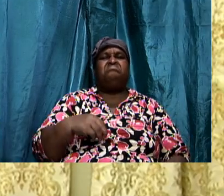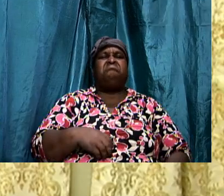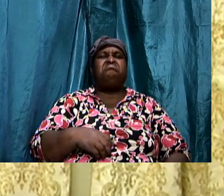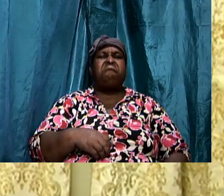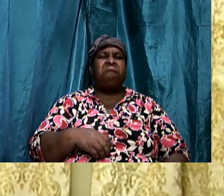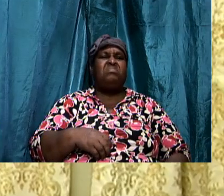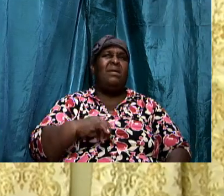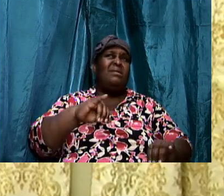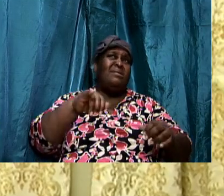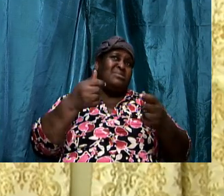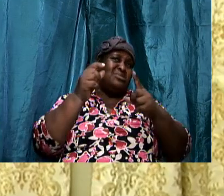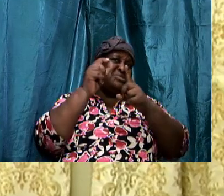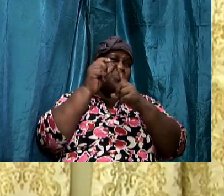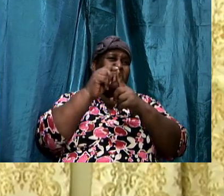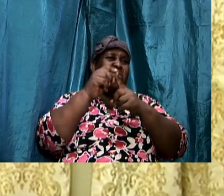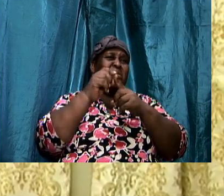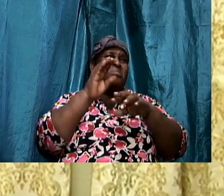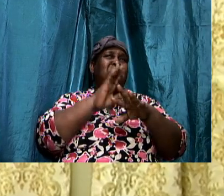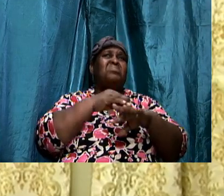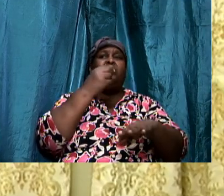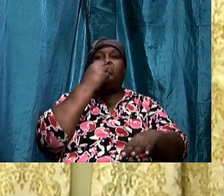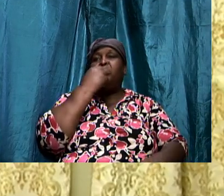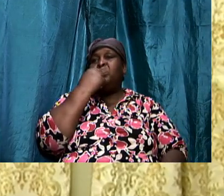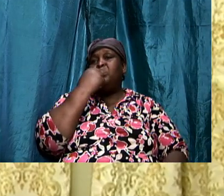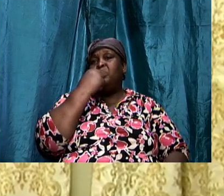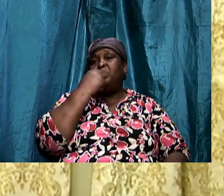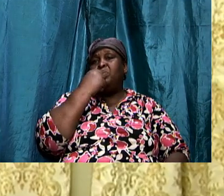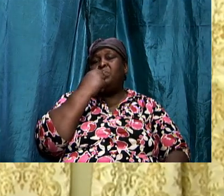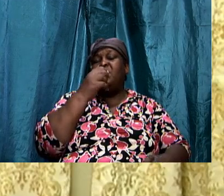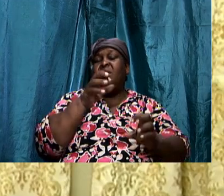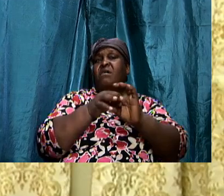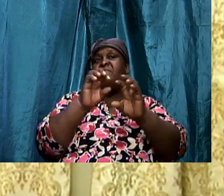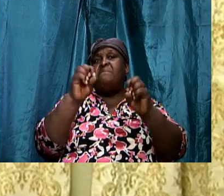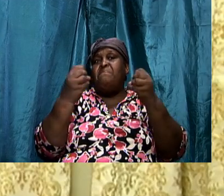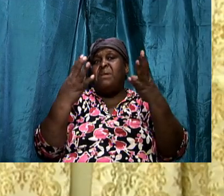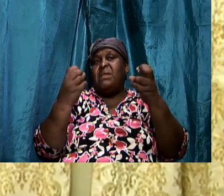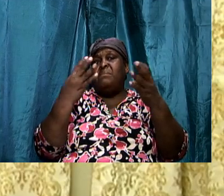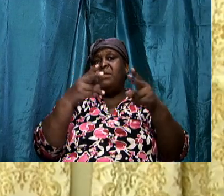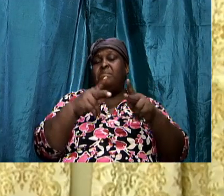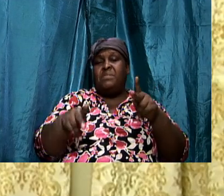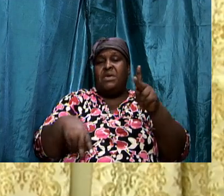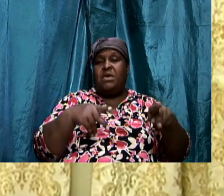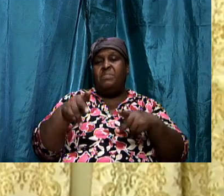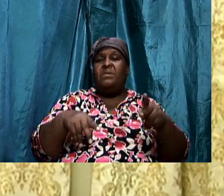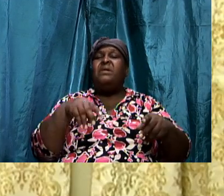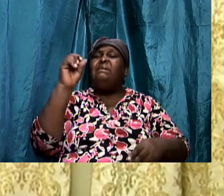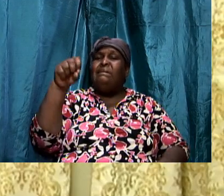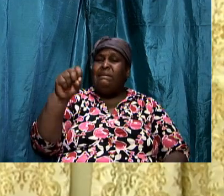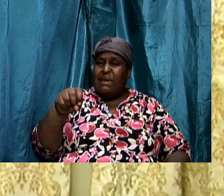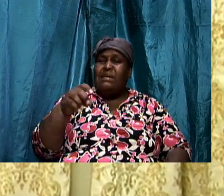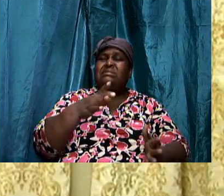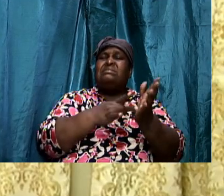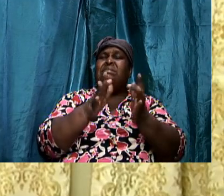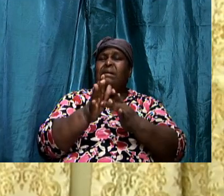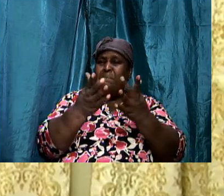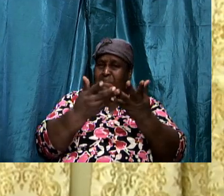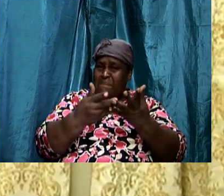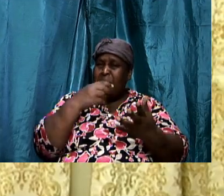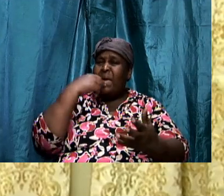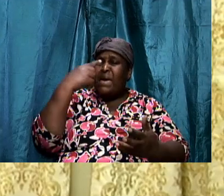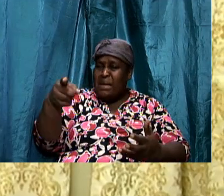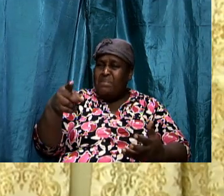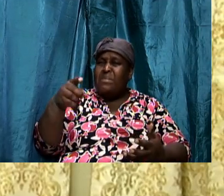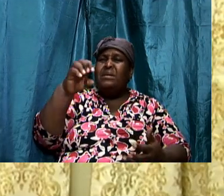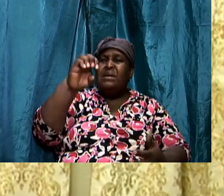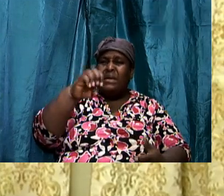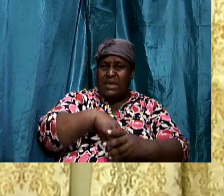many of God's people. Yes, I am involved in spiritual battle. Yes, the Bible declares in Ephesians chapter 6